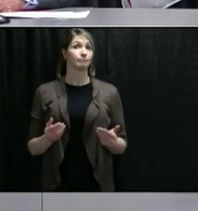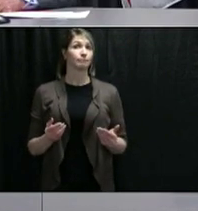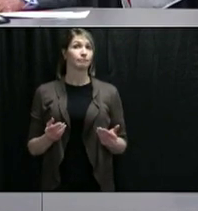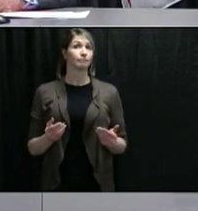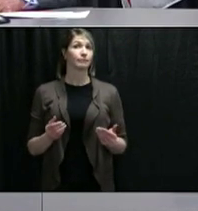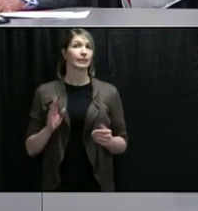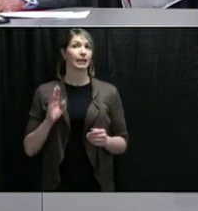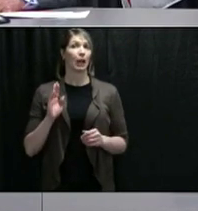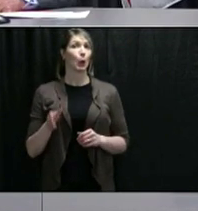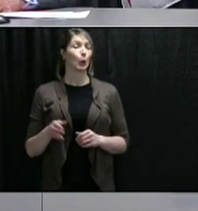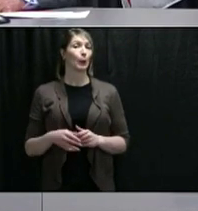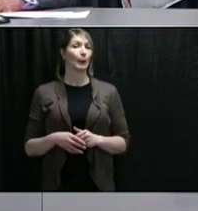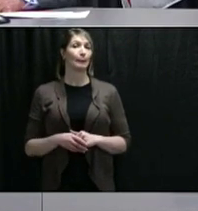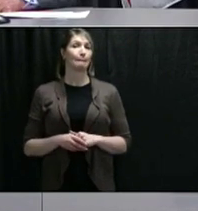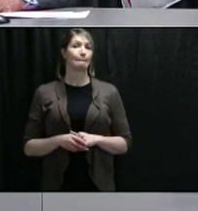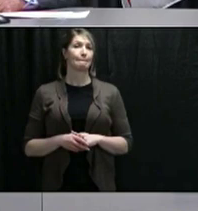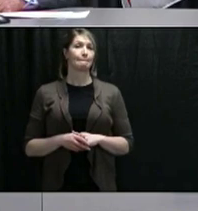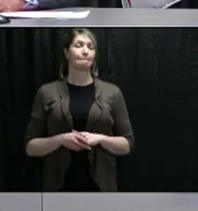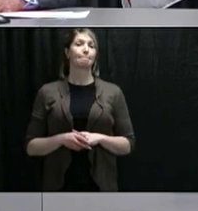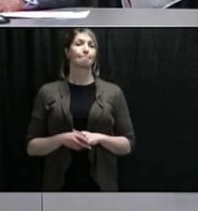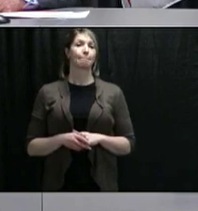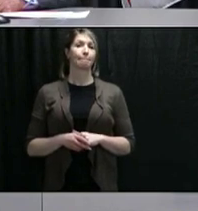Hello? Hello, Peter.